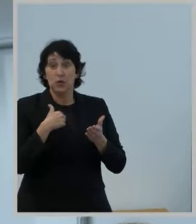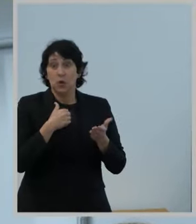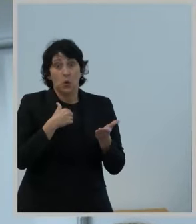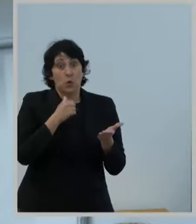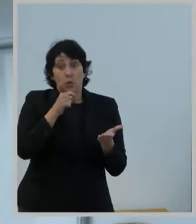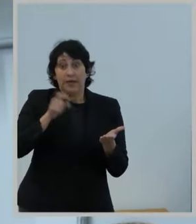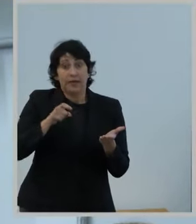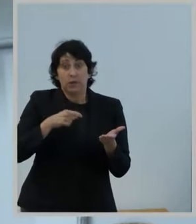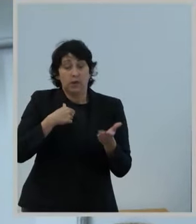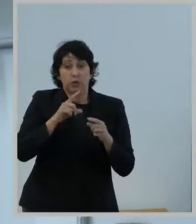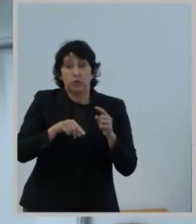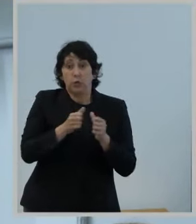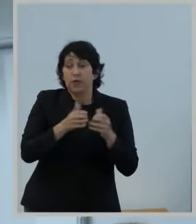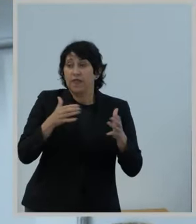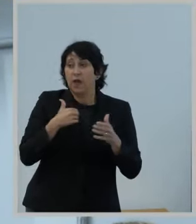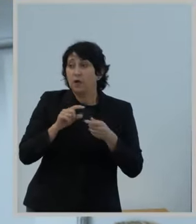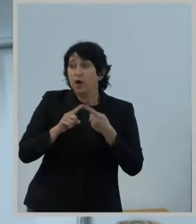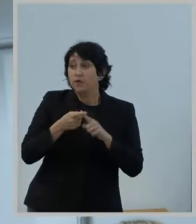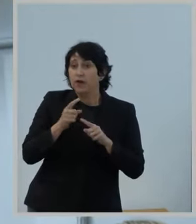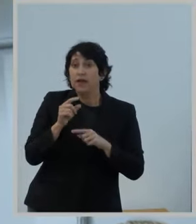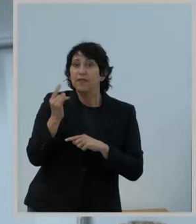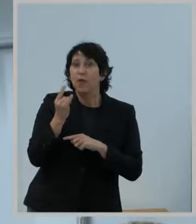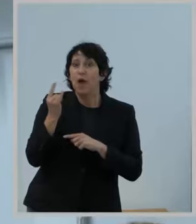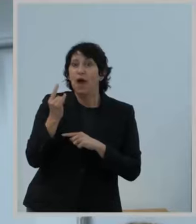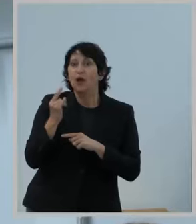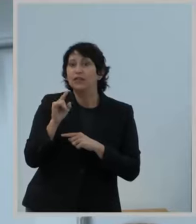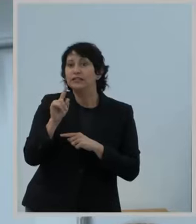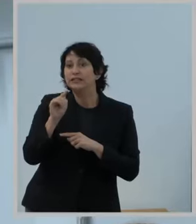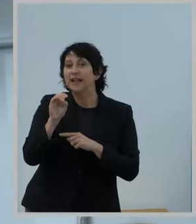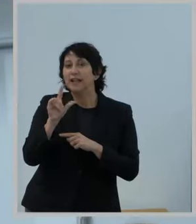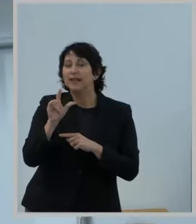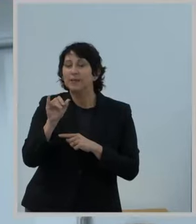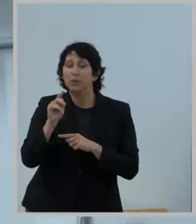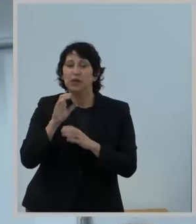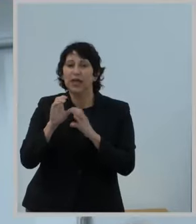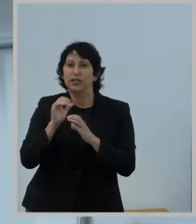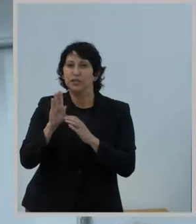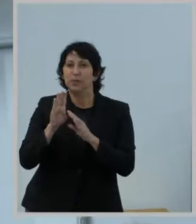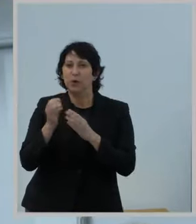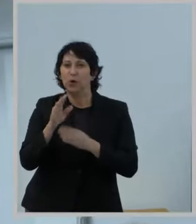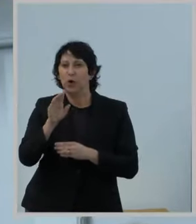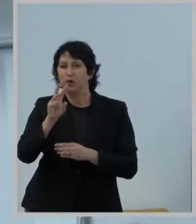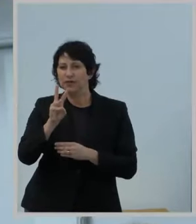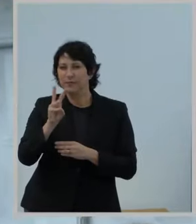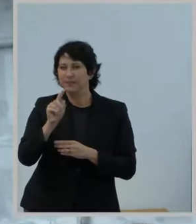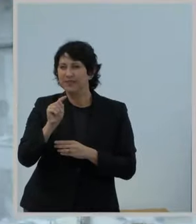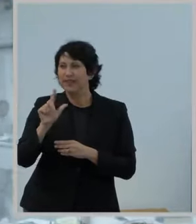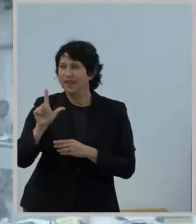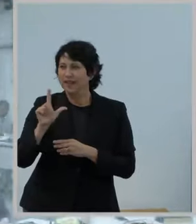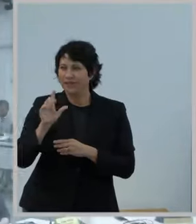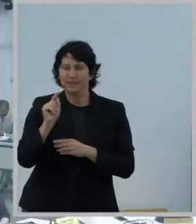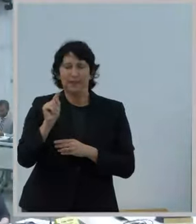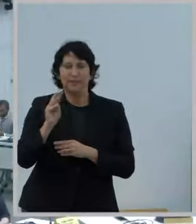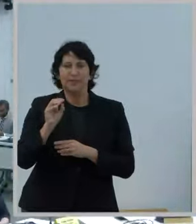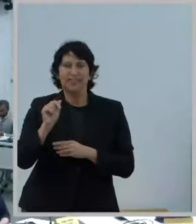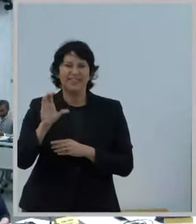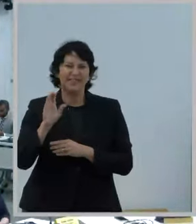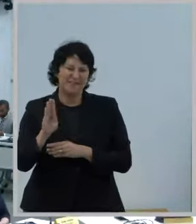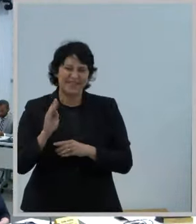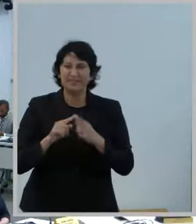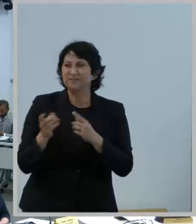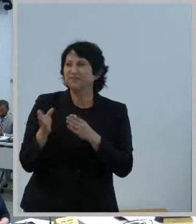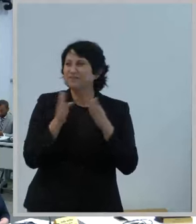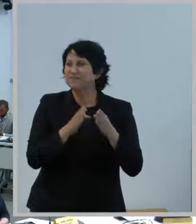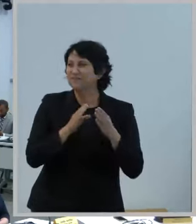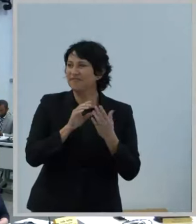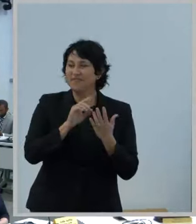not be able to do without our friends in the Wireless Telecommunications Bureau. With me at the table are Suzanne Yellen, Associate Chief in the Wireline Bureau,